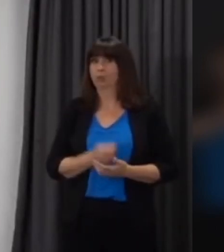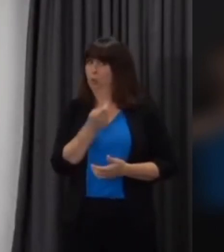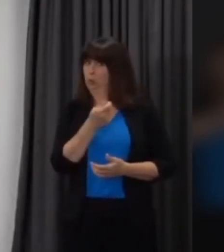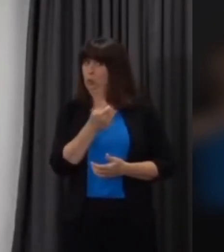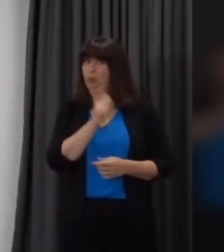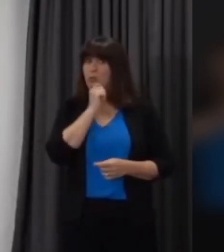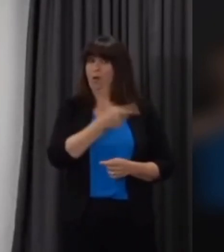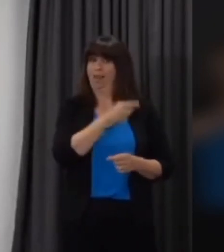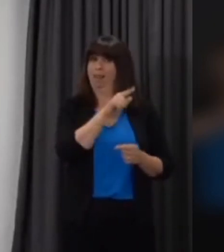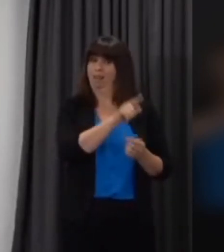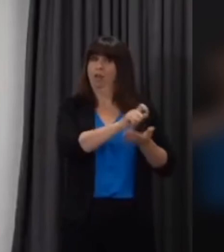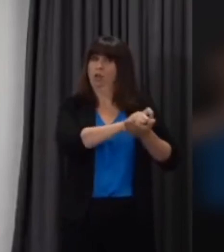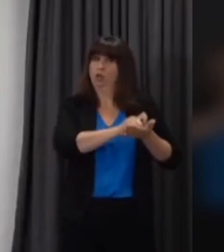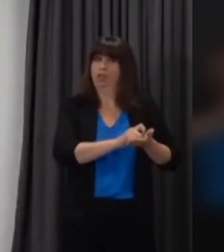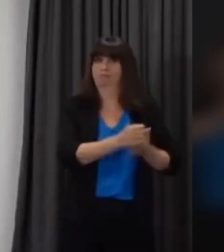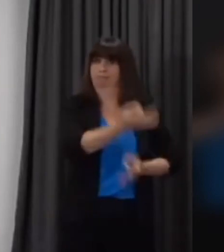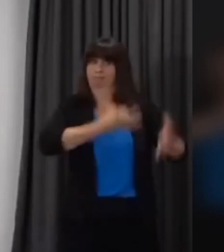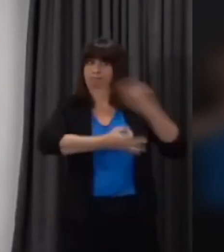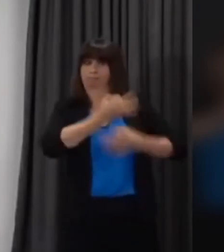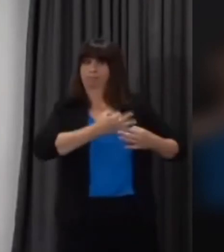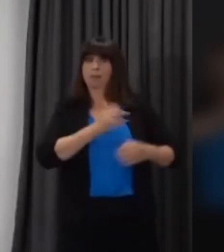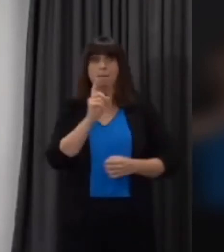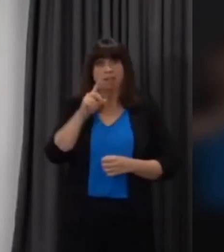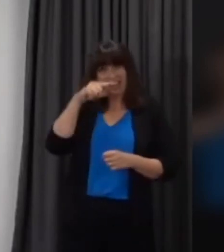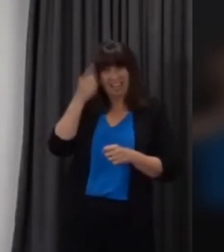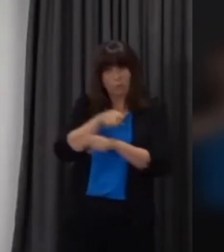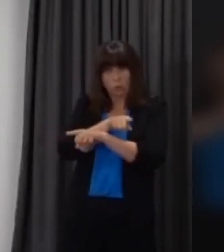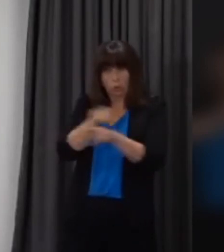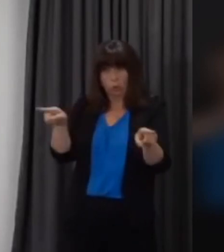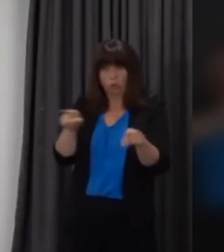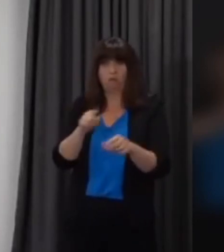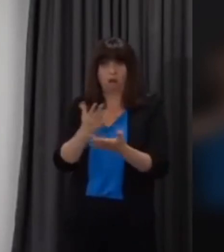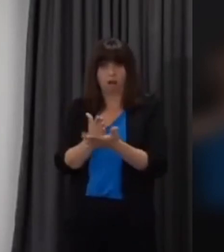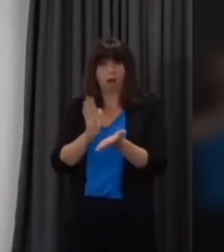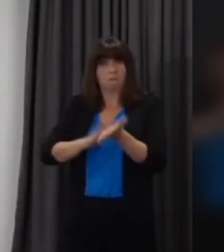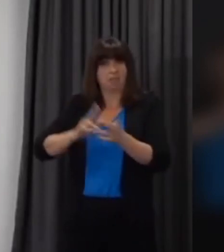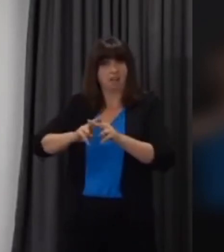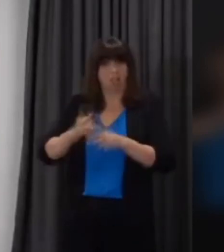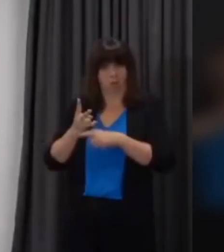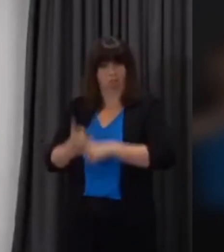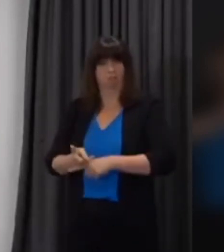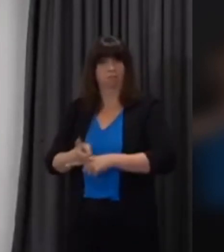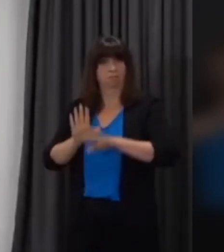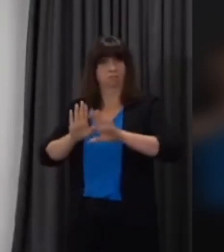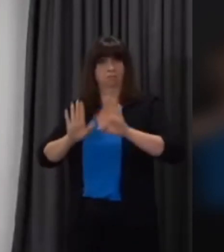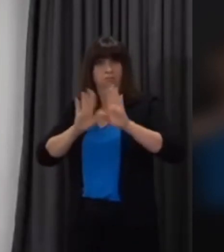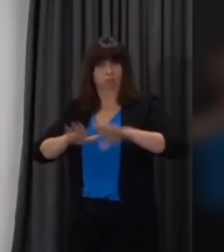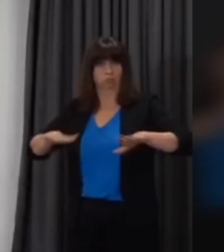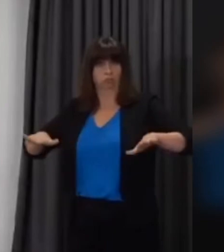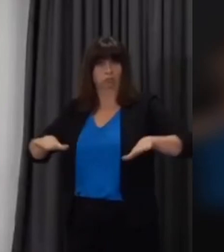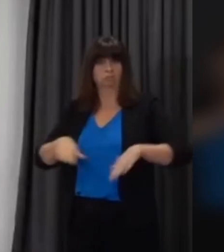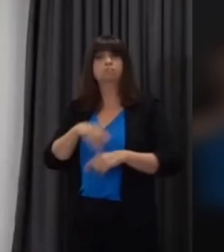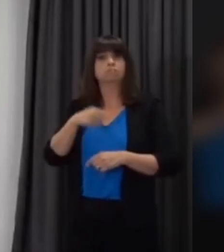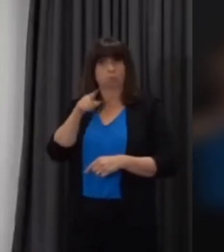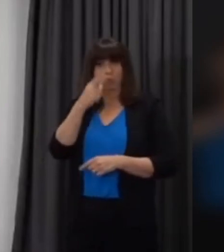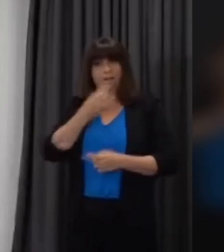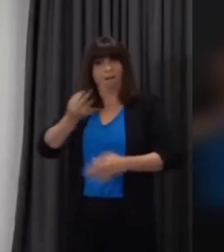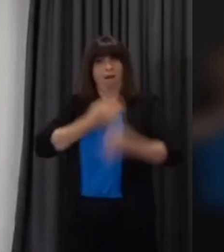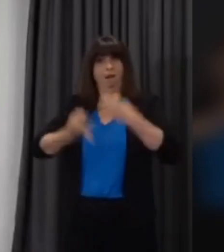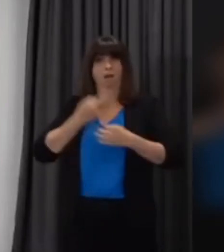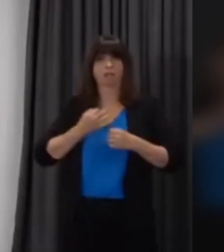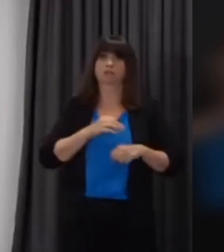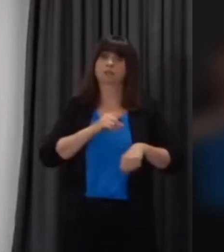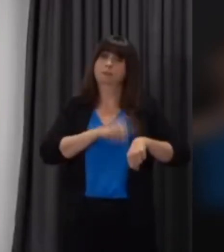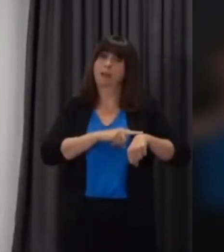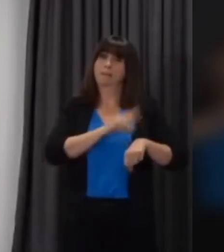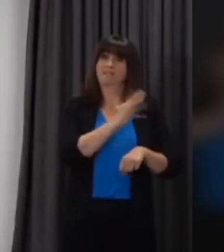colleagues, the journalists, if any parent has further questions they'd like to ask me today, I will be available to answer between 5